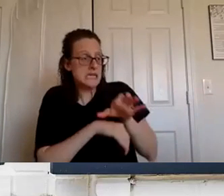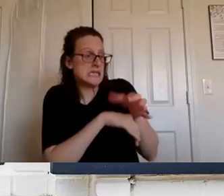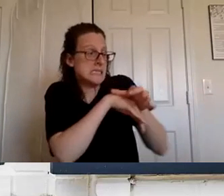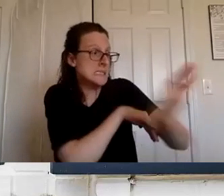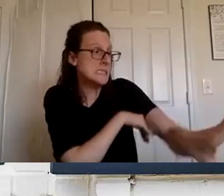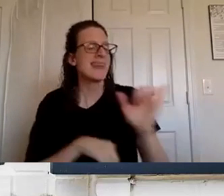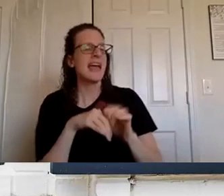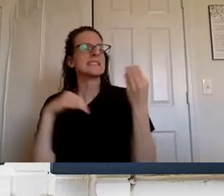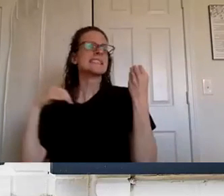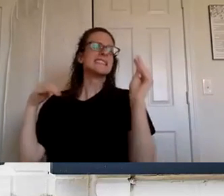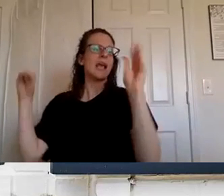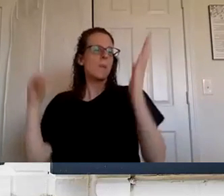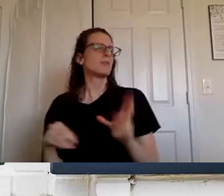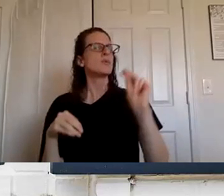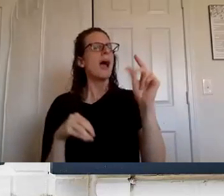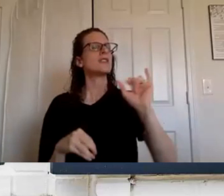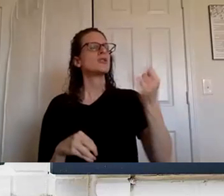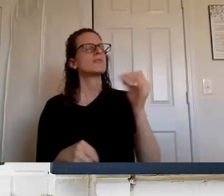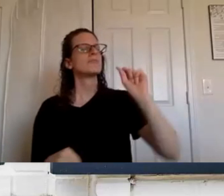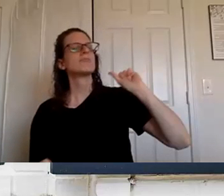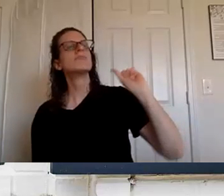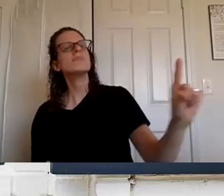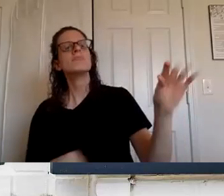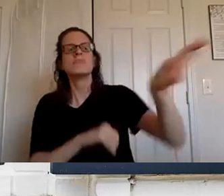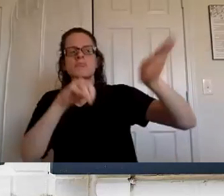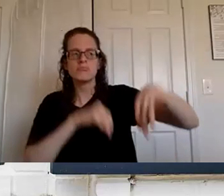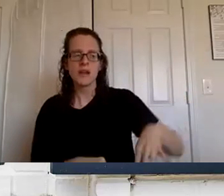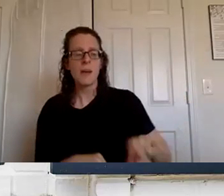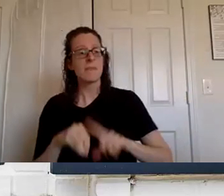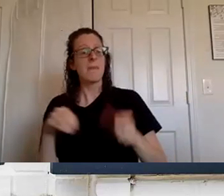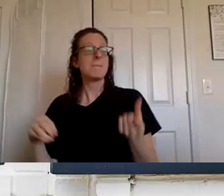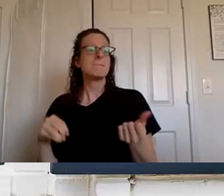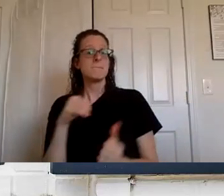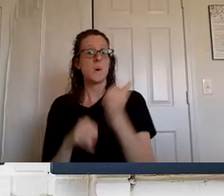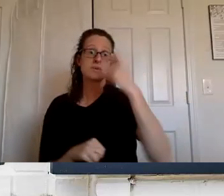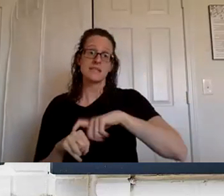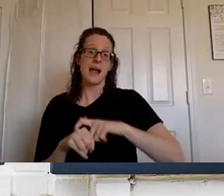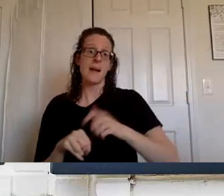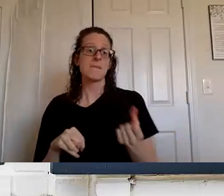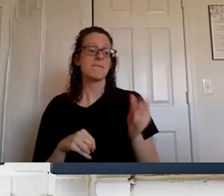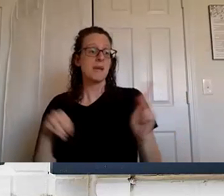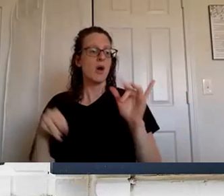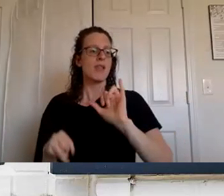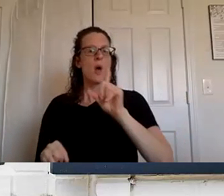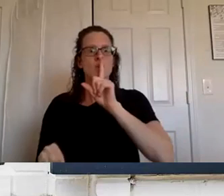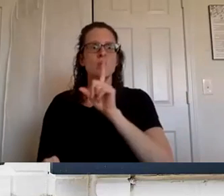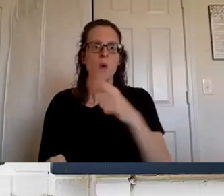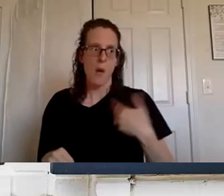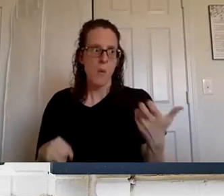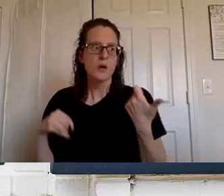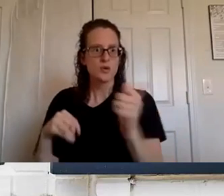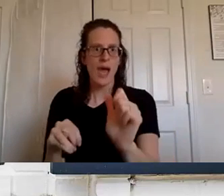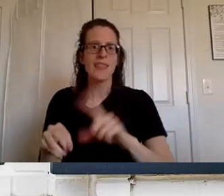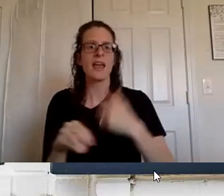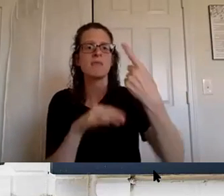talk them into it after they said no um but many times people are like well sure yeah i'll try it and then they can cancel with no penalty